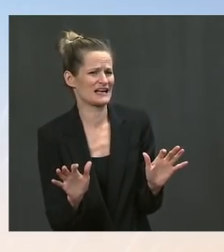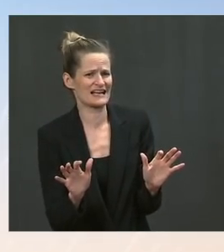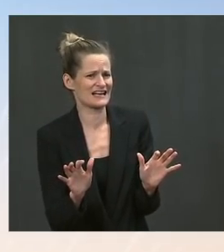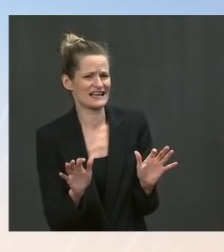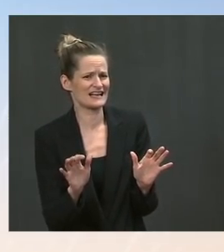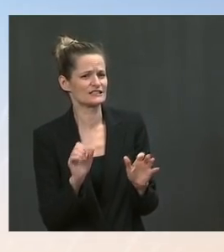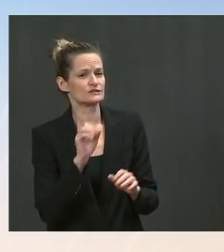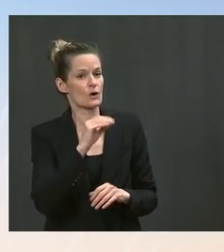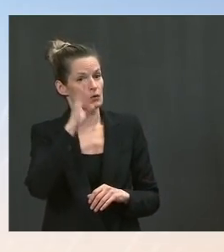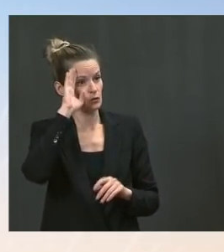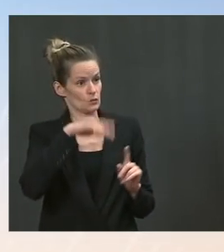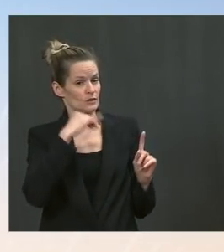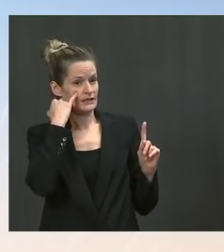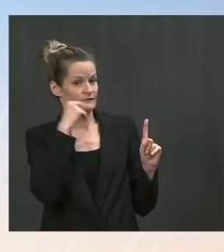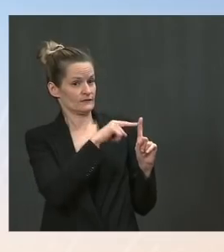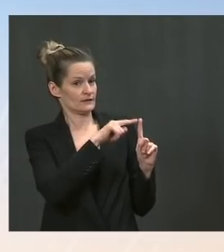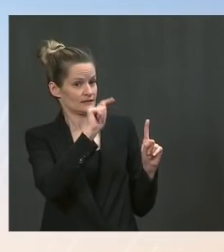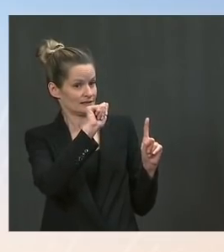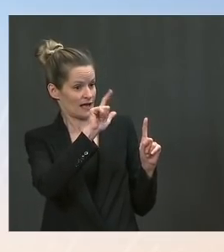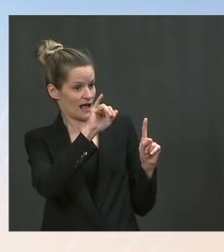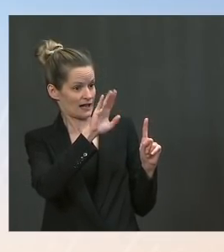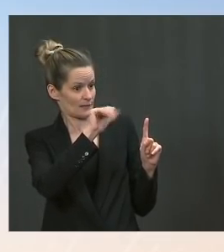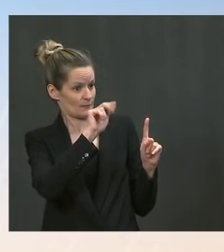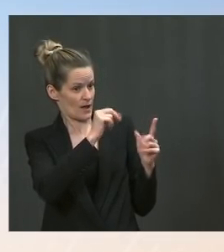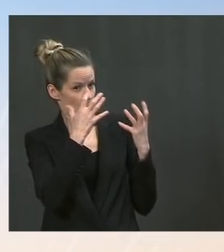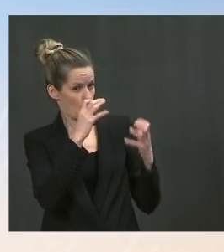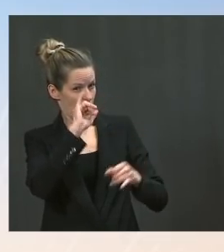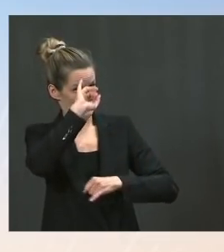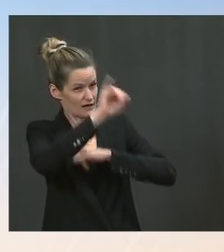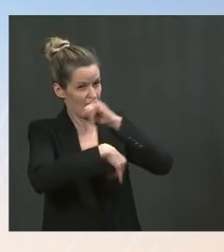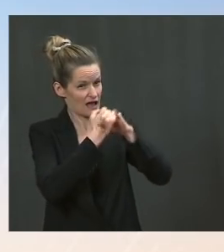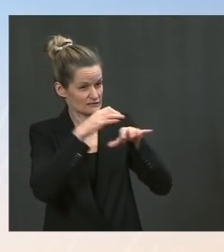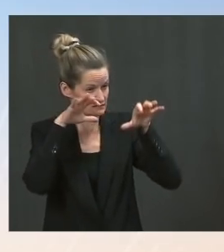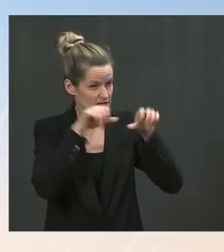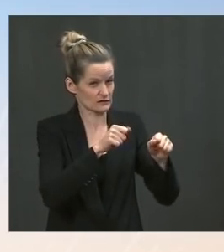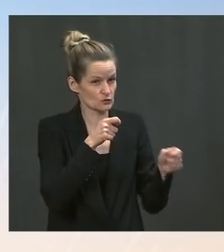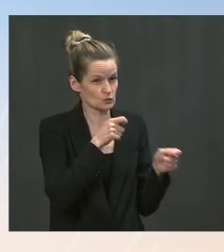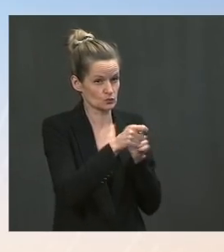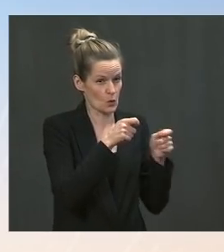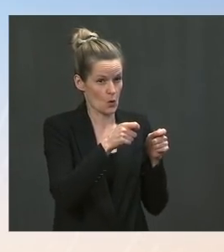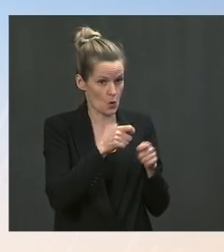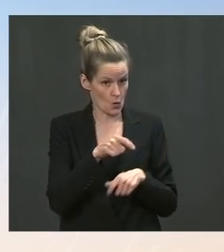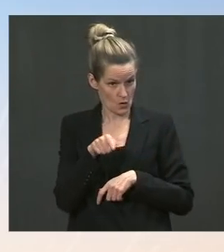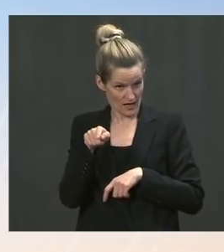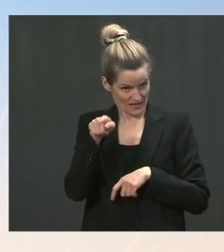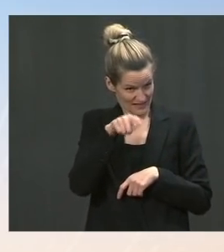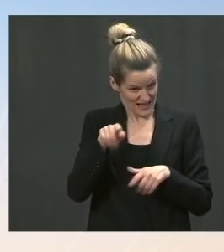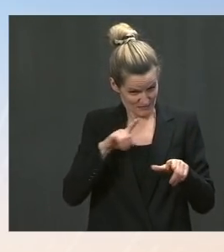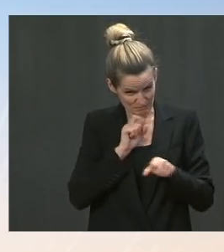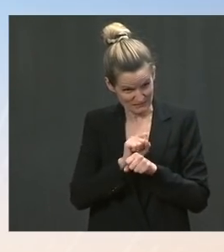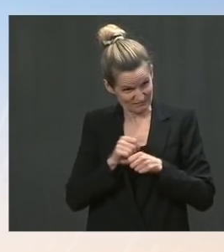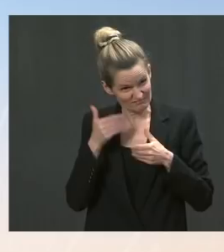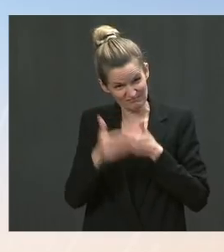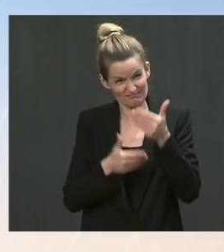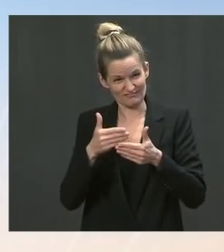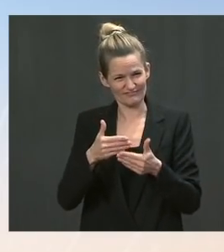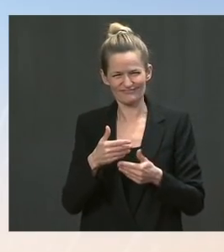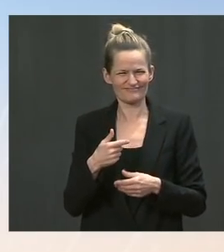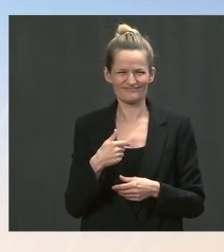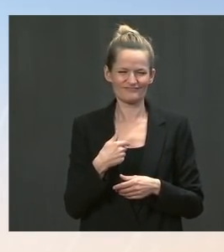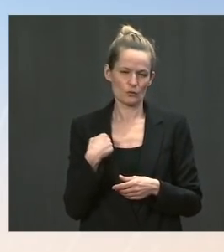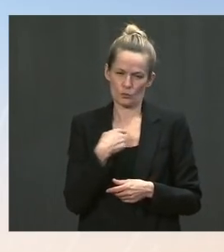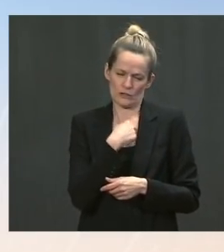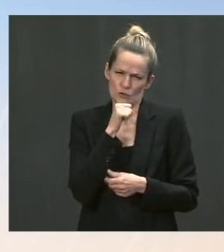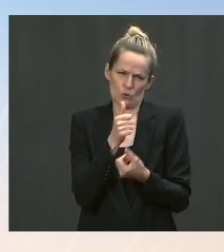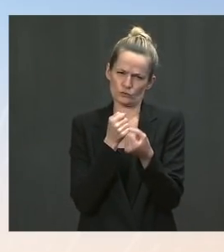claim to want international legitimacy, these actions are not going to get them the legitimacy they seek. They do not have to stay